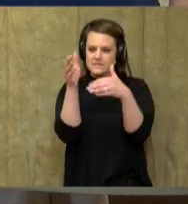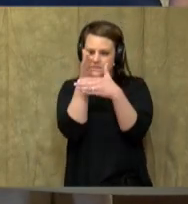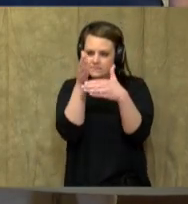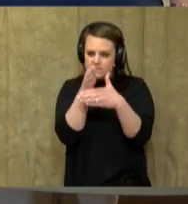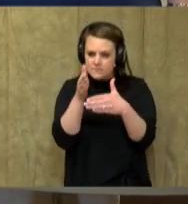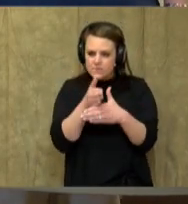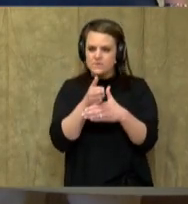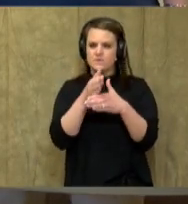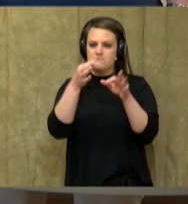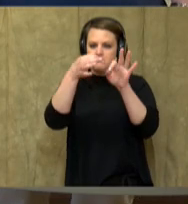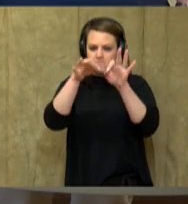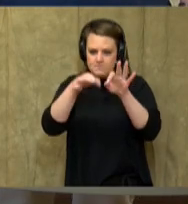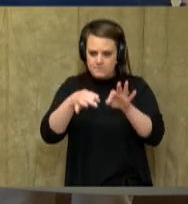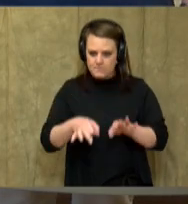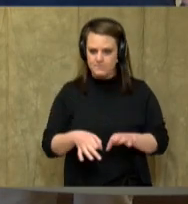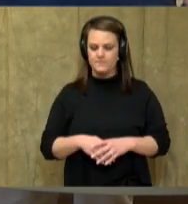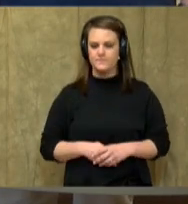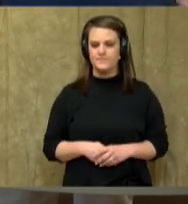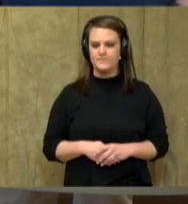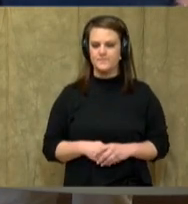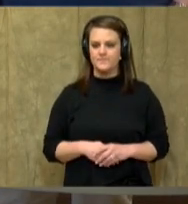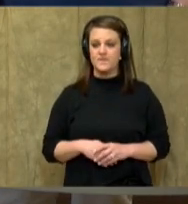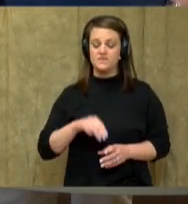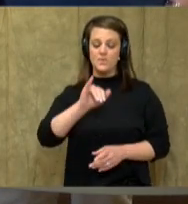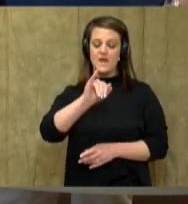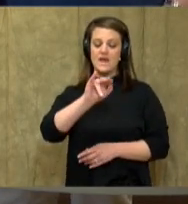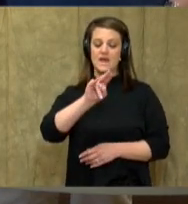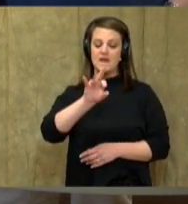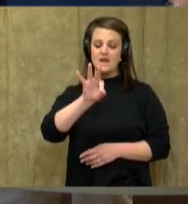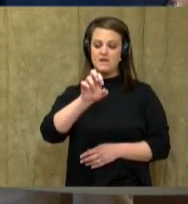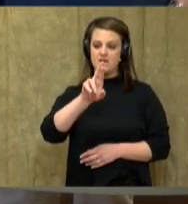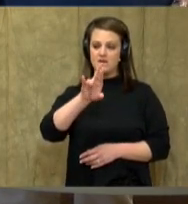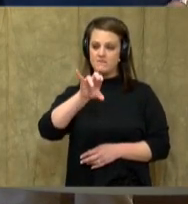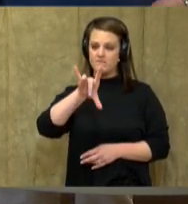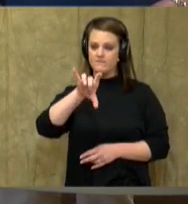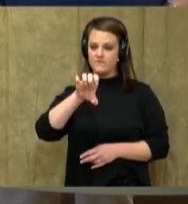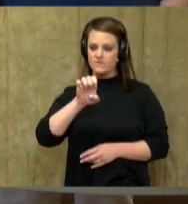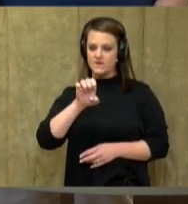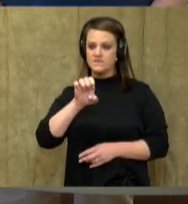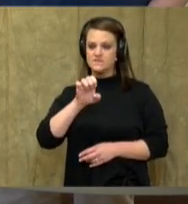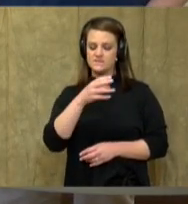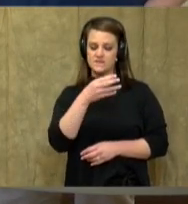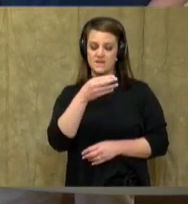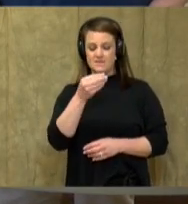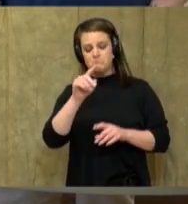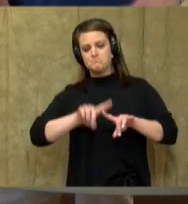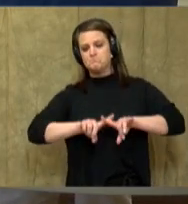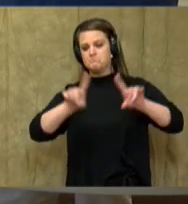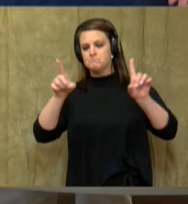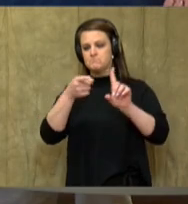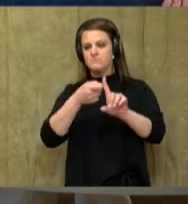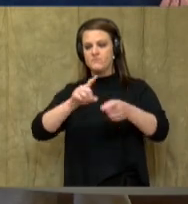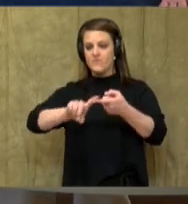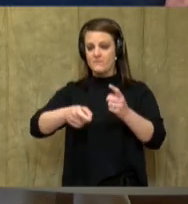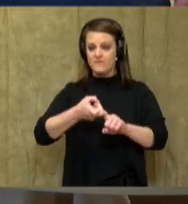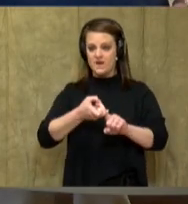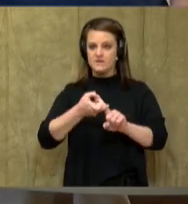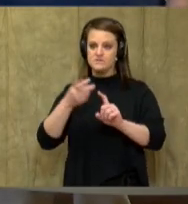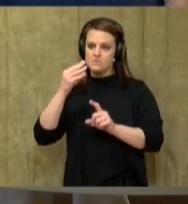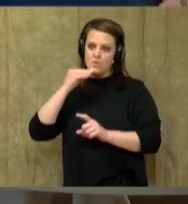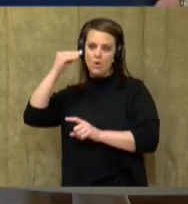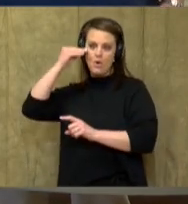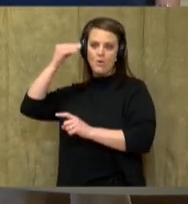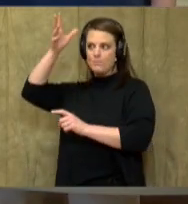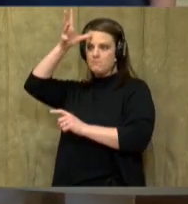Your inference or conclusion will most likely be different than someone else in your classroom, or even in your home,